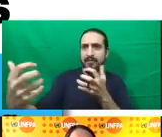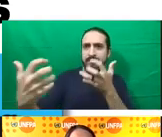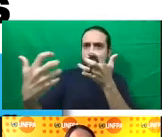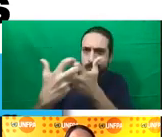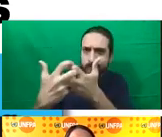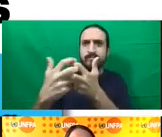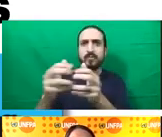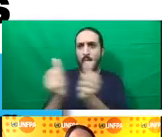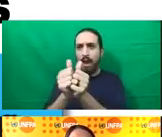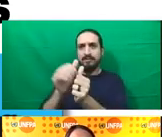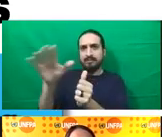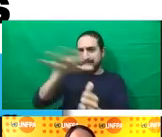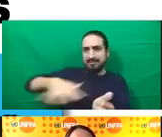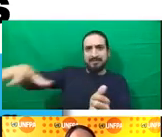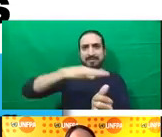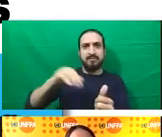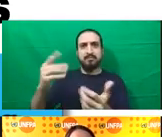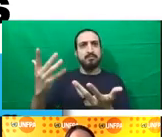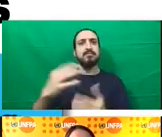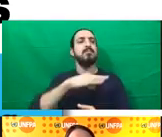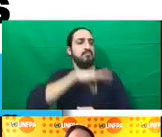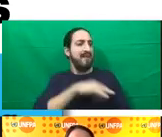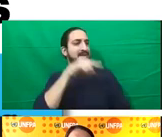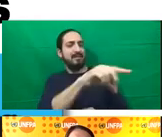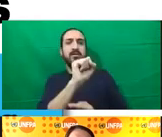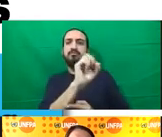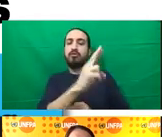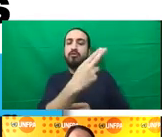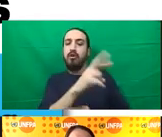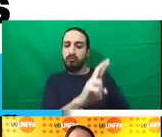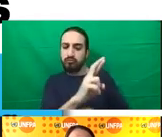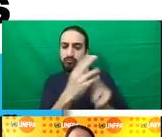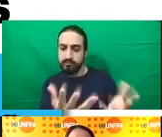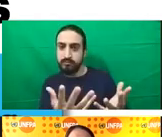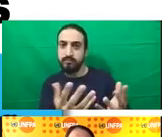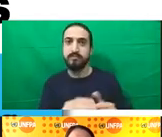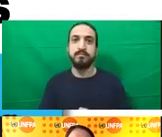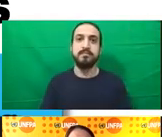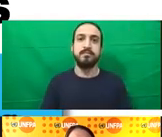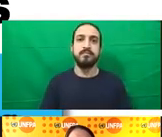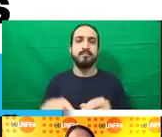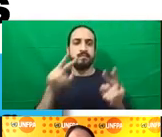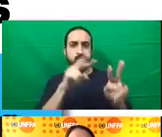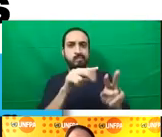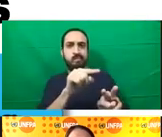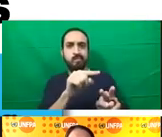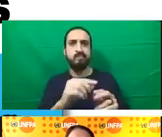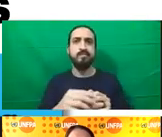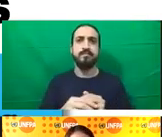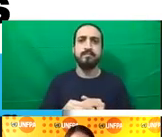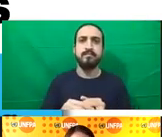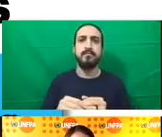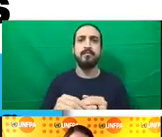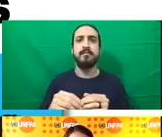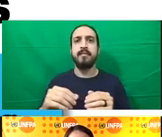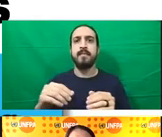benefits to SRHR, but investments in health facilities, infrastructure and services to improve the resilience of